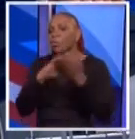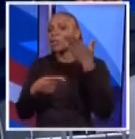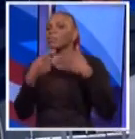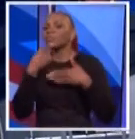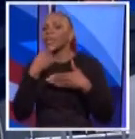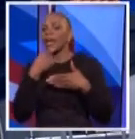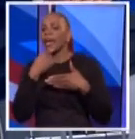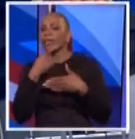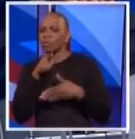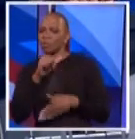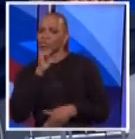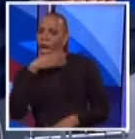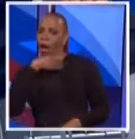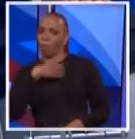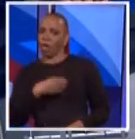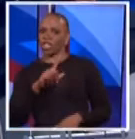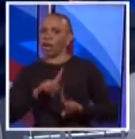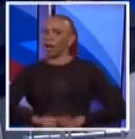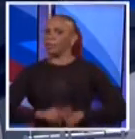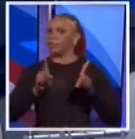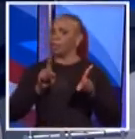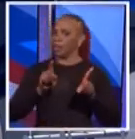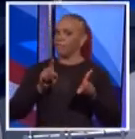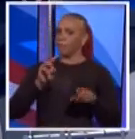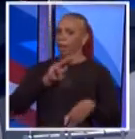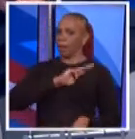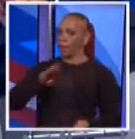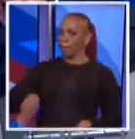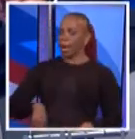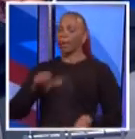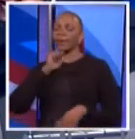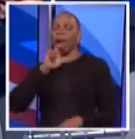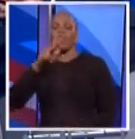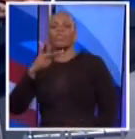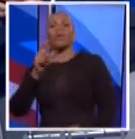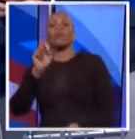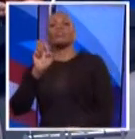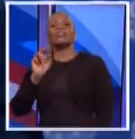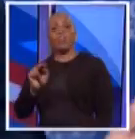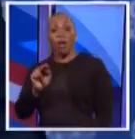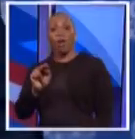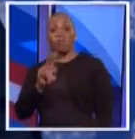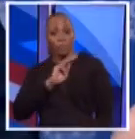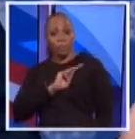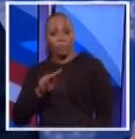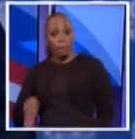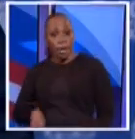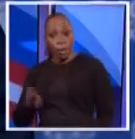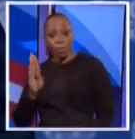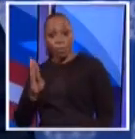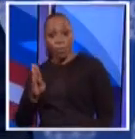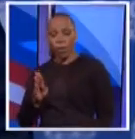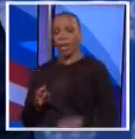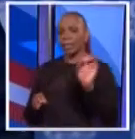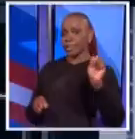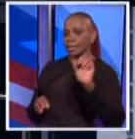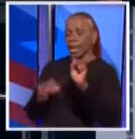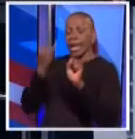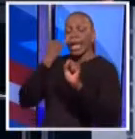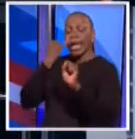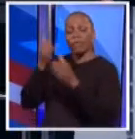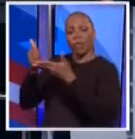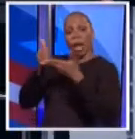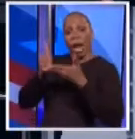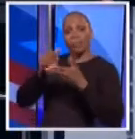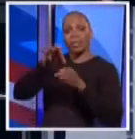different mayor and not a third term for Mike Bloomberg in charge of NYCHA all these years? Well, if you had helped me elect a Democratic mayor, that